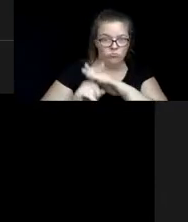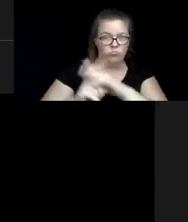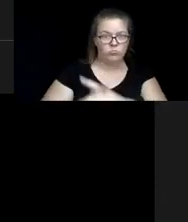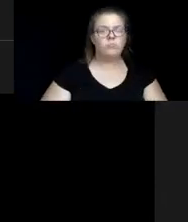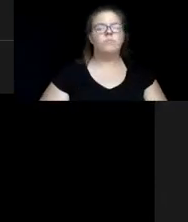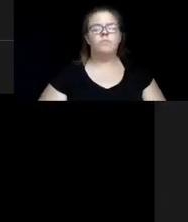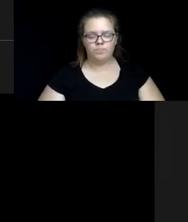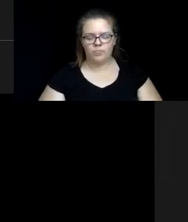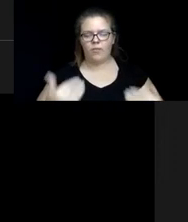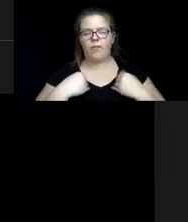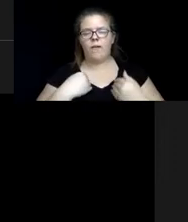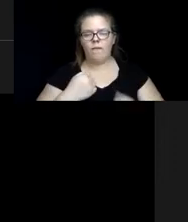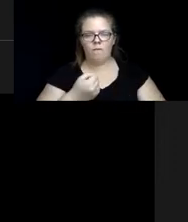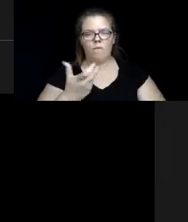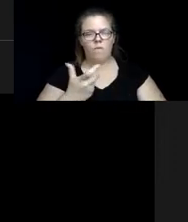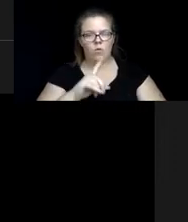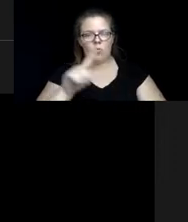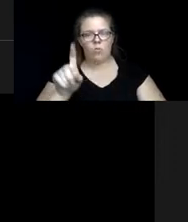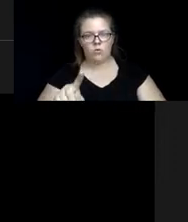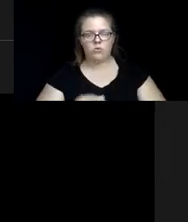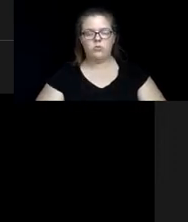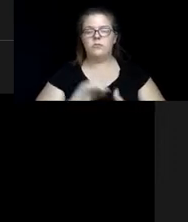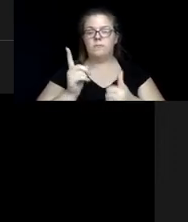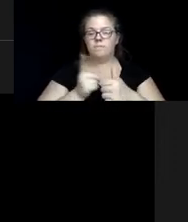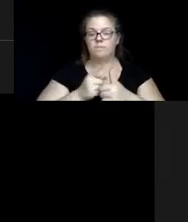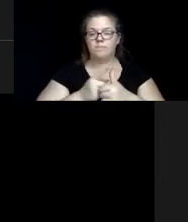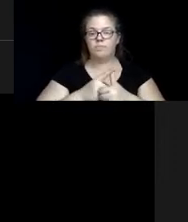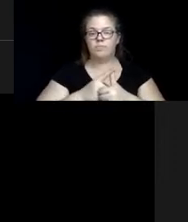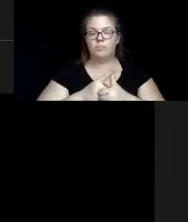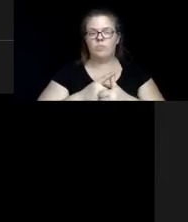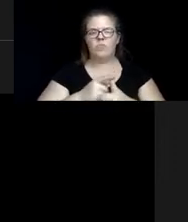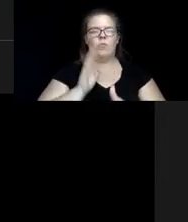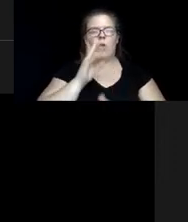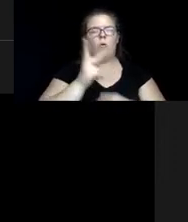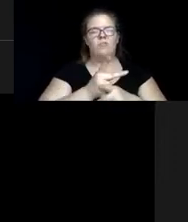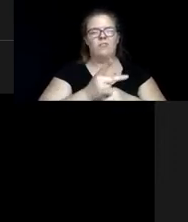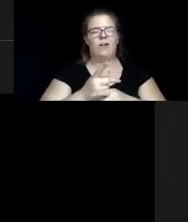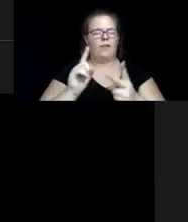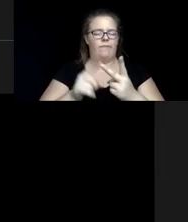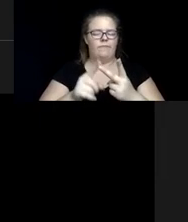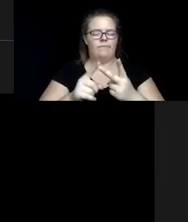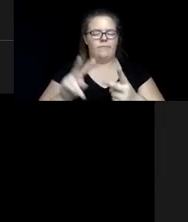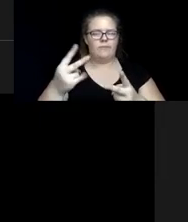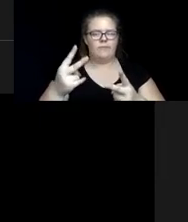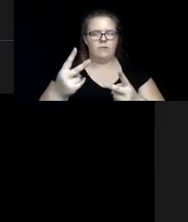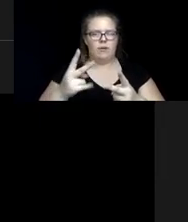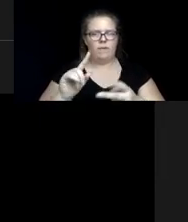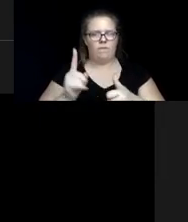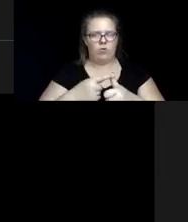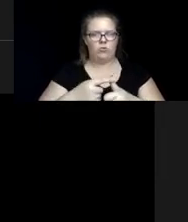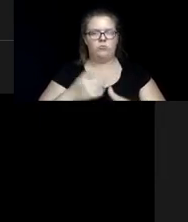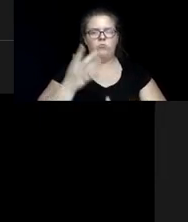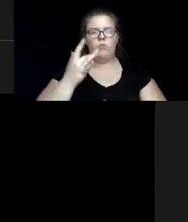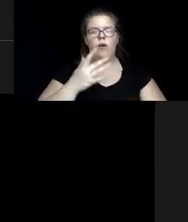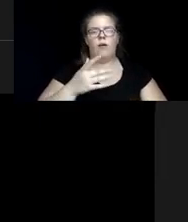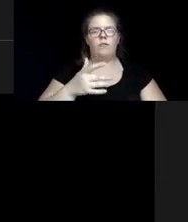do have a couple of questions. The first one, well, we'll take care of the second one, because I think a person had